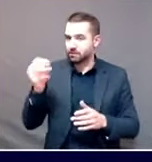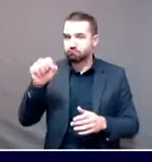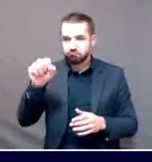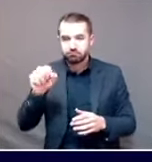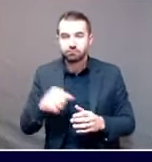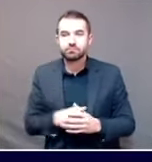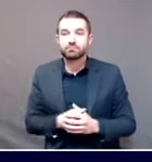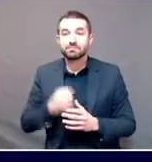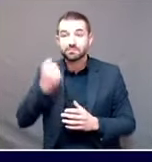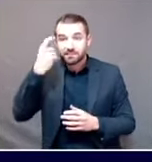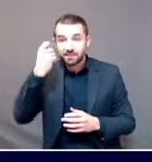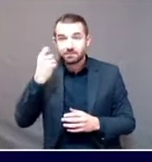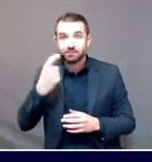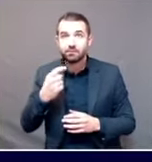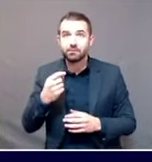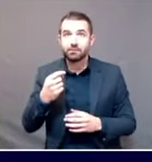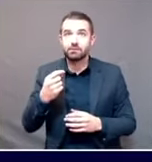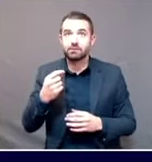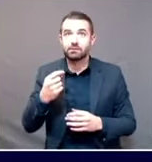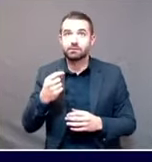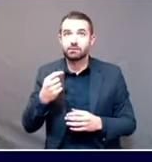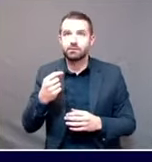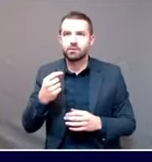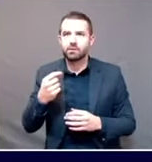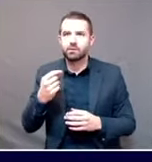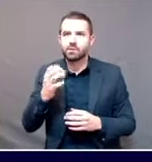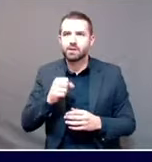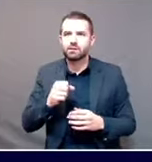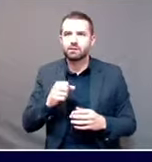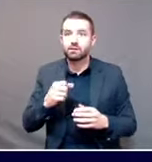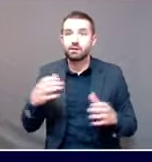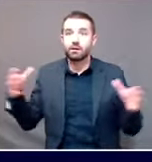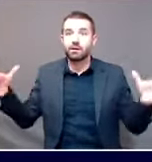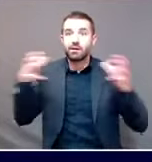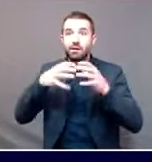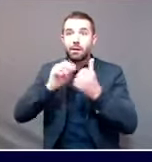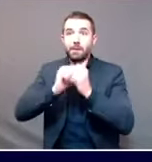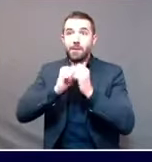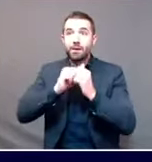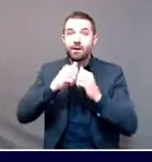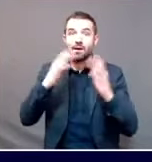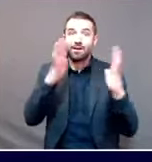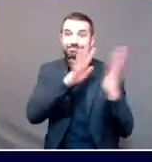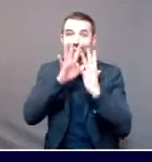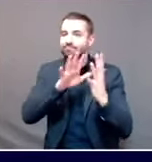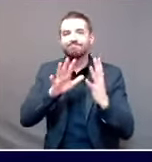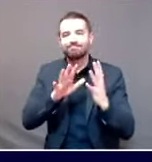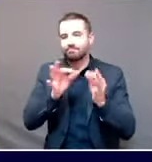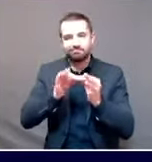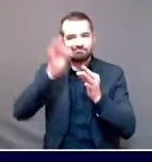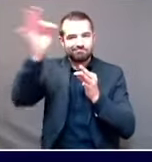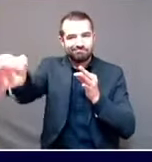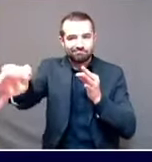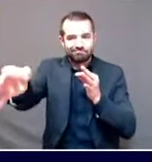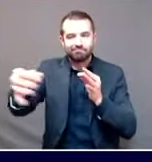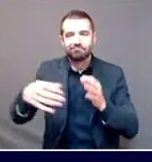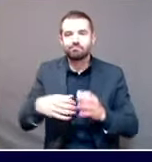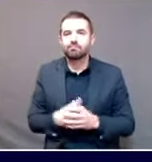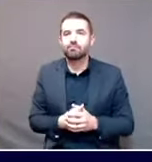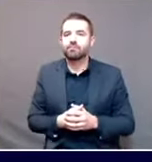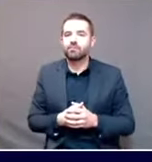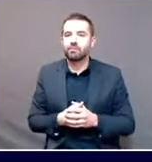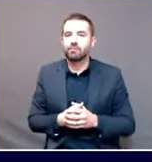scrimmages will be postponed to January 4th. We will be aligning our community sports